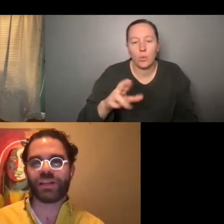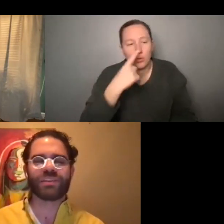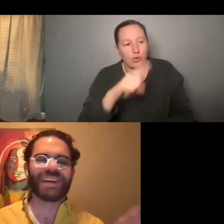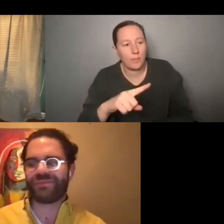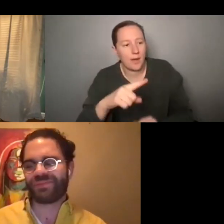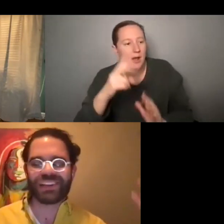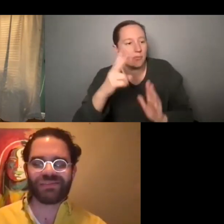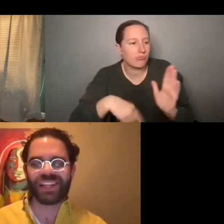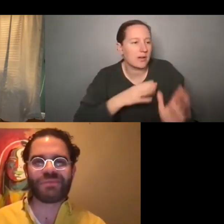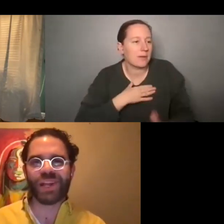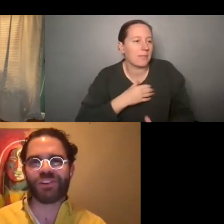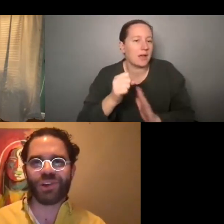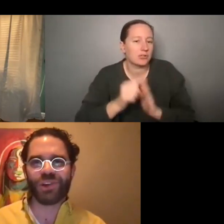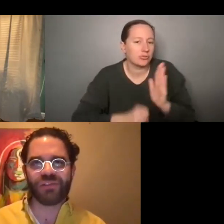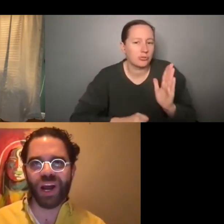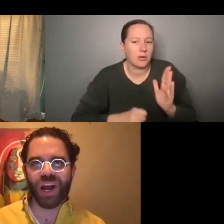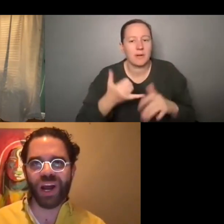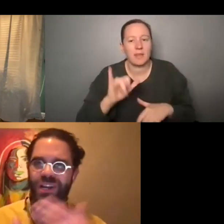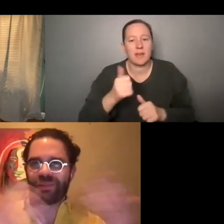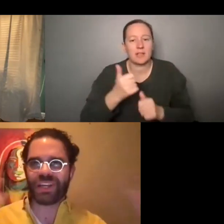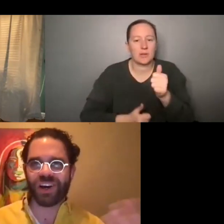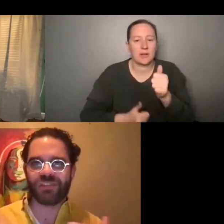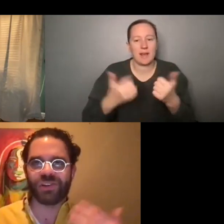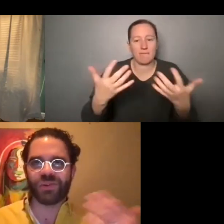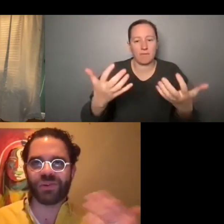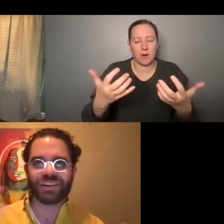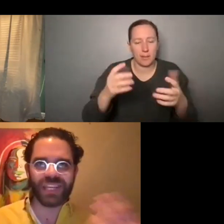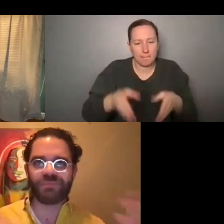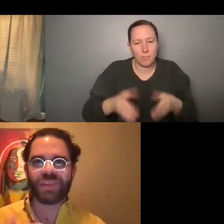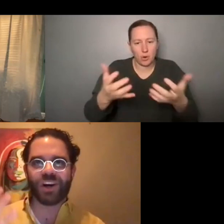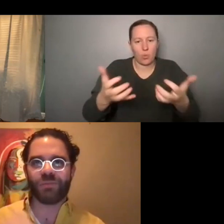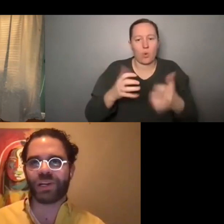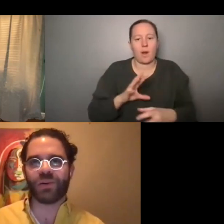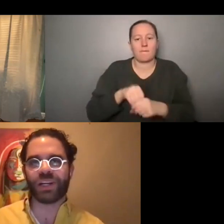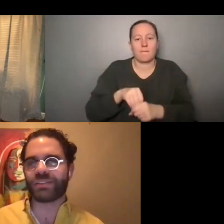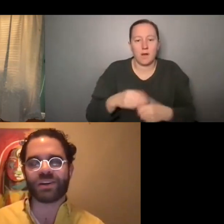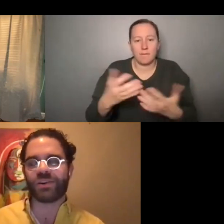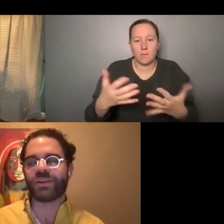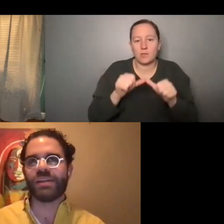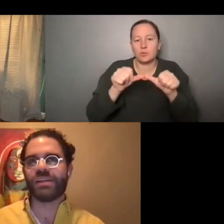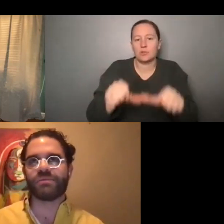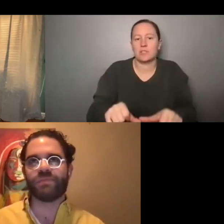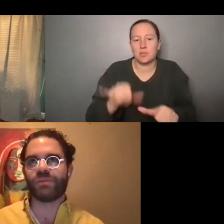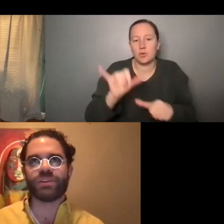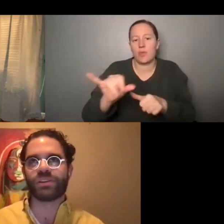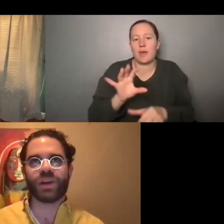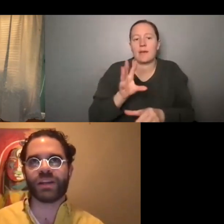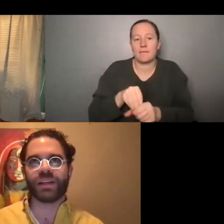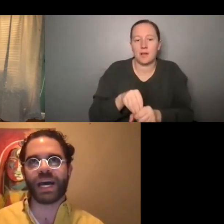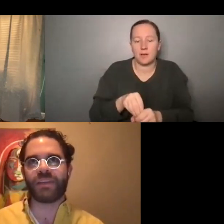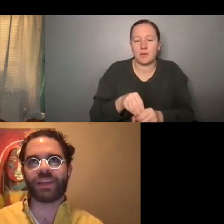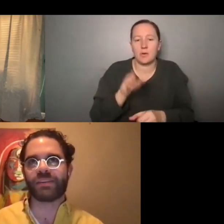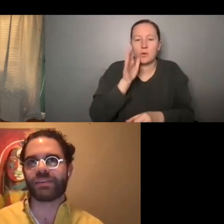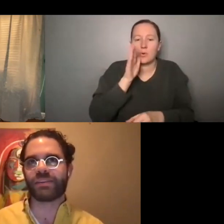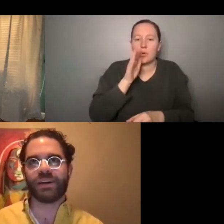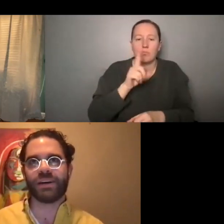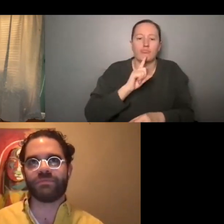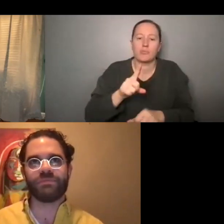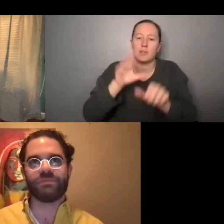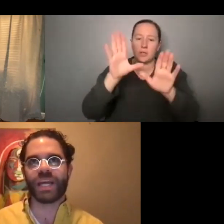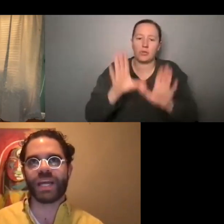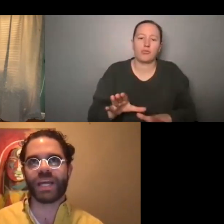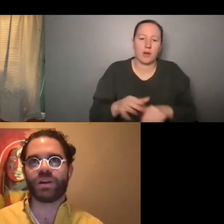my script? And I just, that's, that's what every creative wants. You want to be involved. You want to keep the involvement going. So it was just great. And I think,